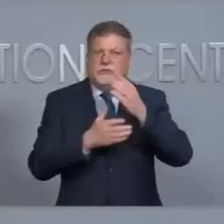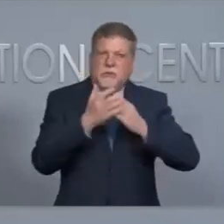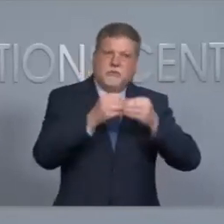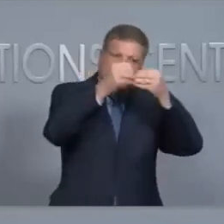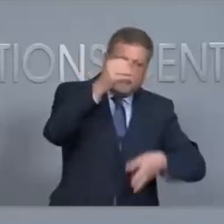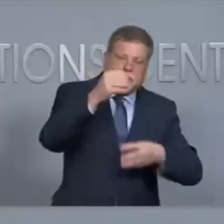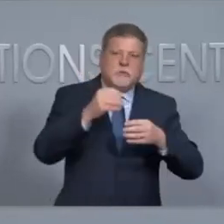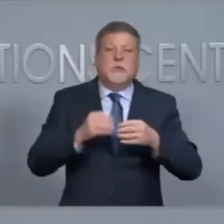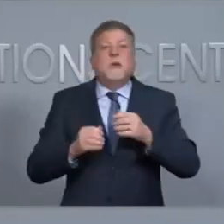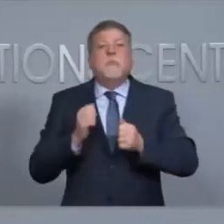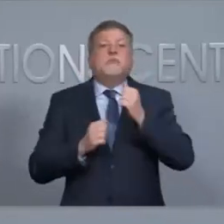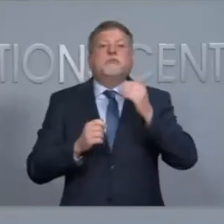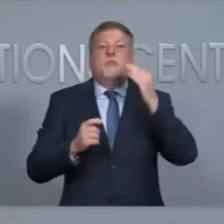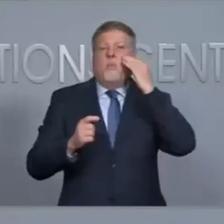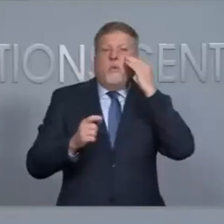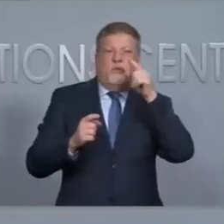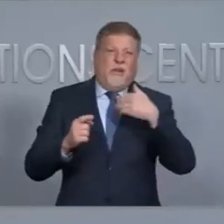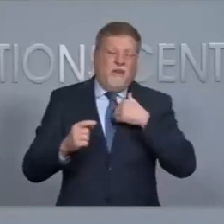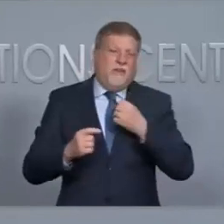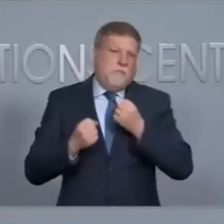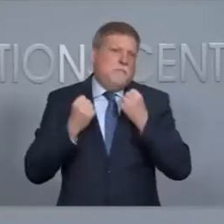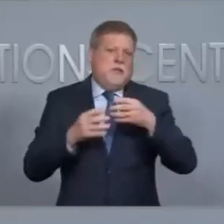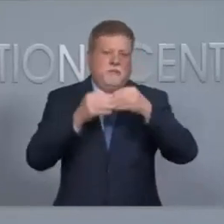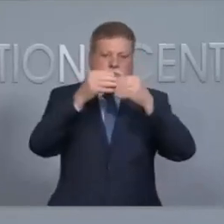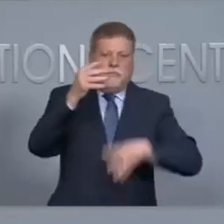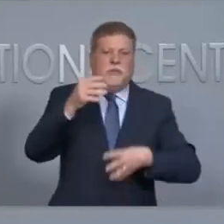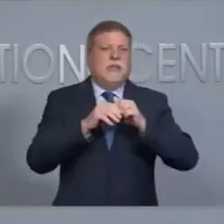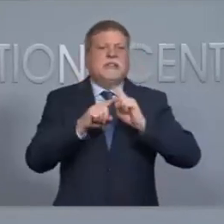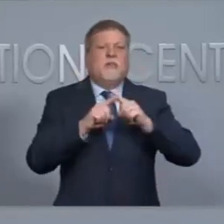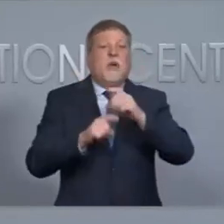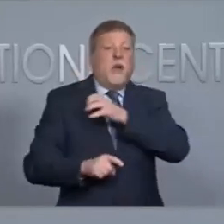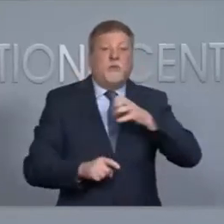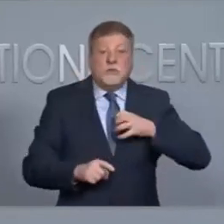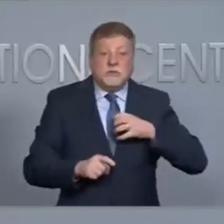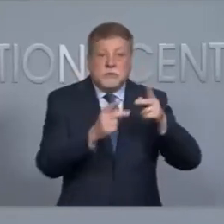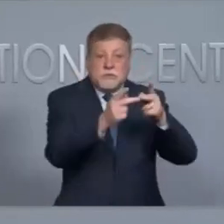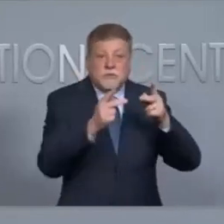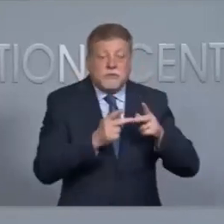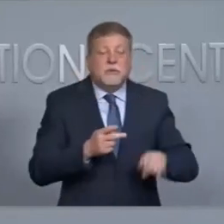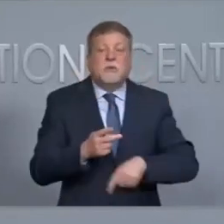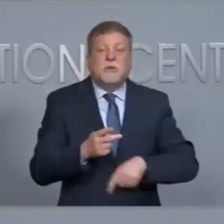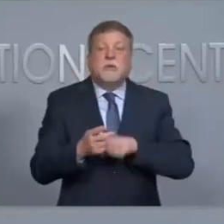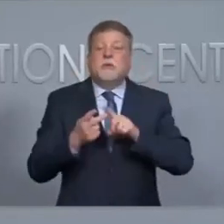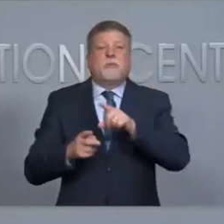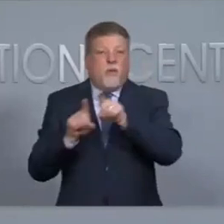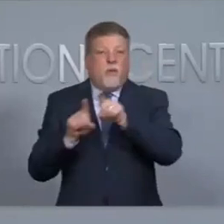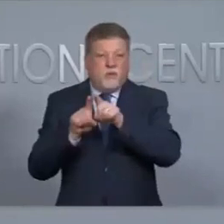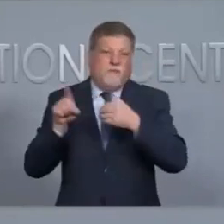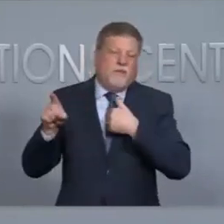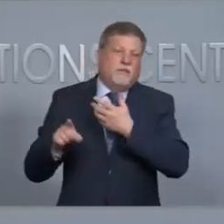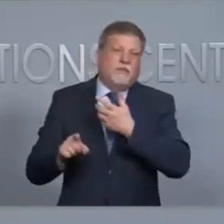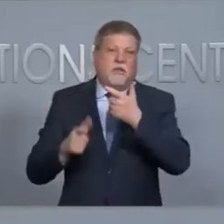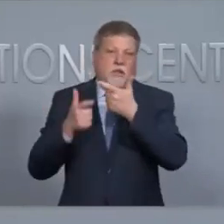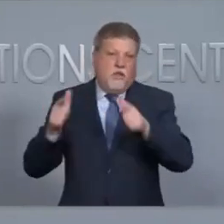more prominent are we have a lot of candidates in several of the congressional seats and we also have